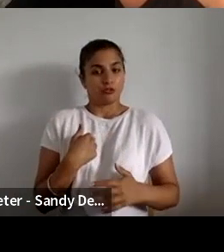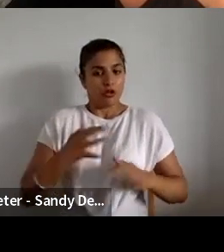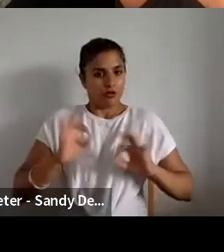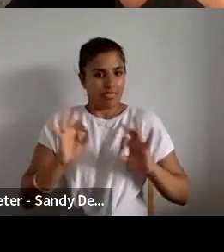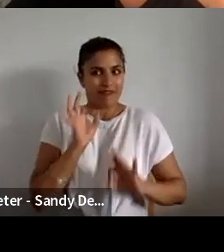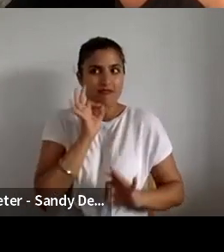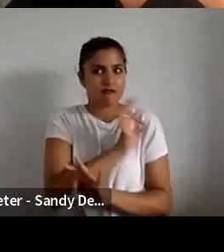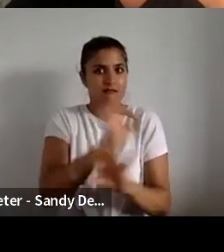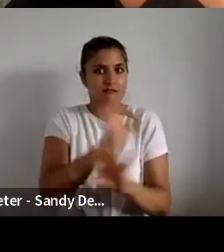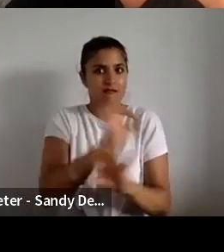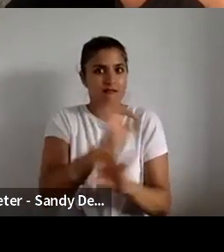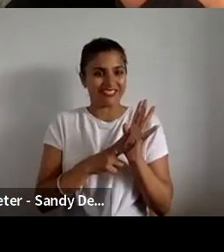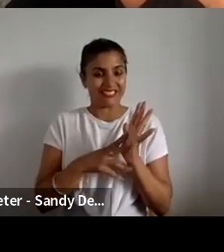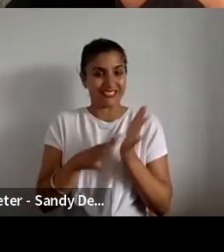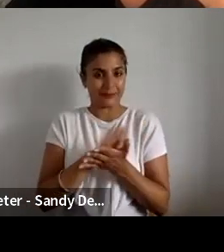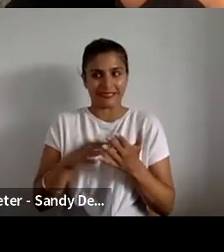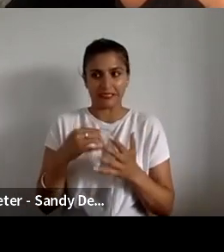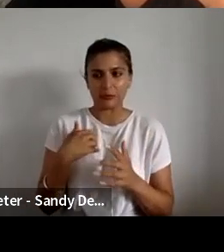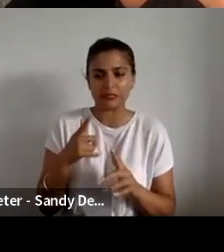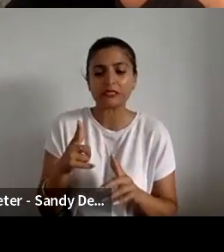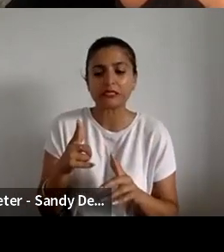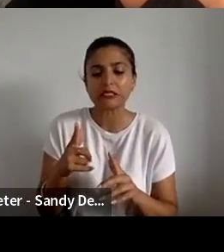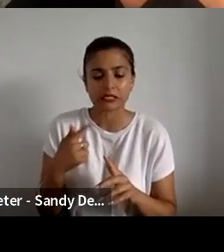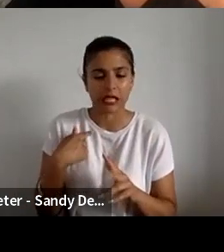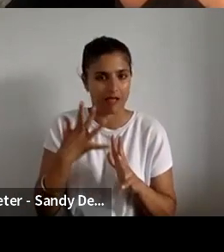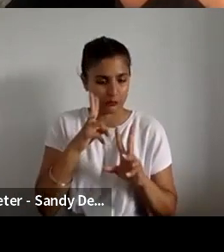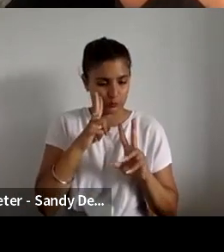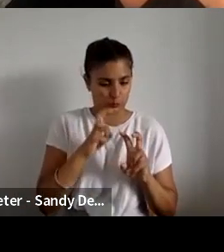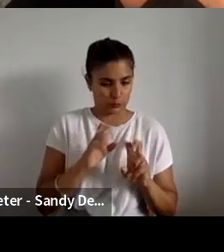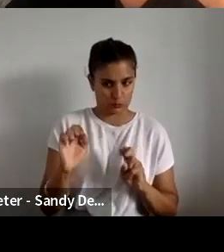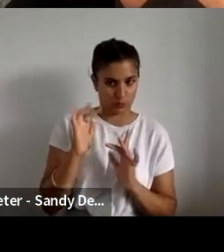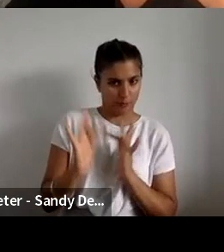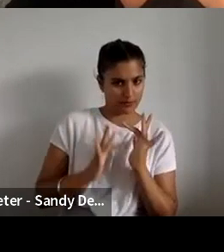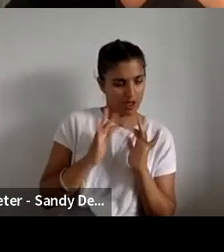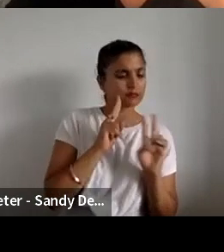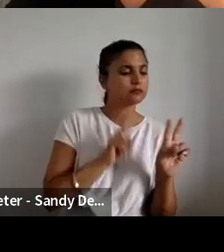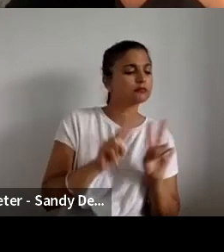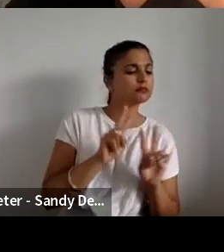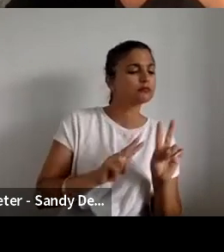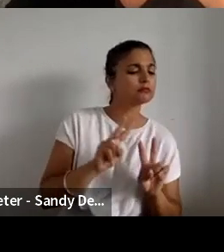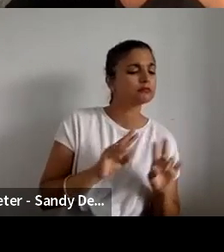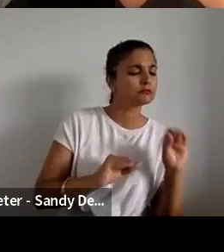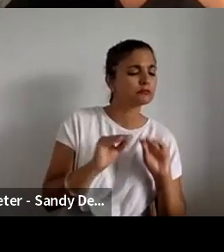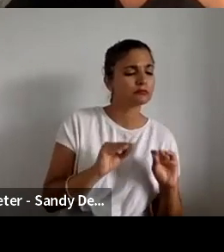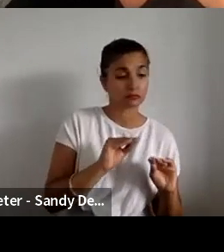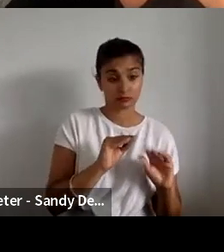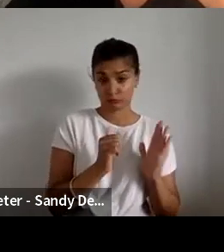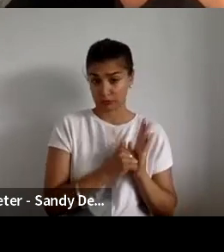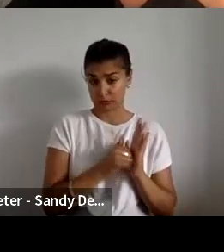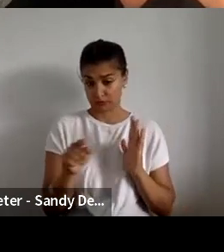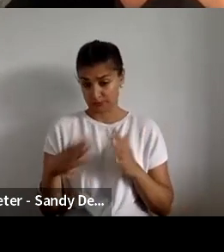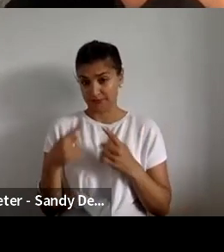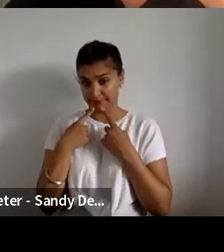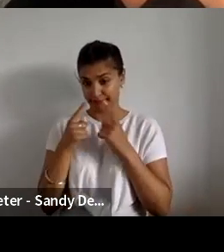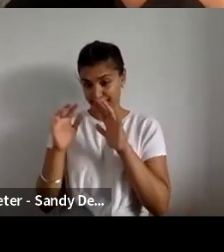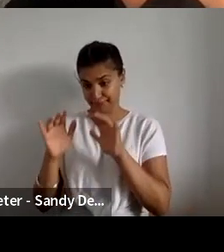delving into people's websites and trying to determine whether what they declared in the form was actually